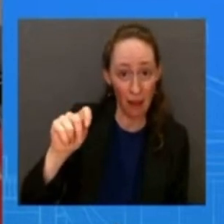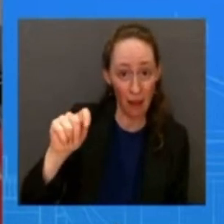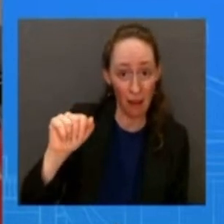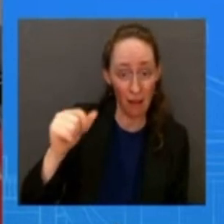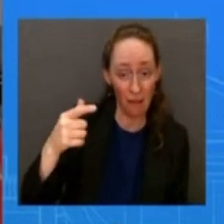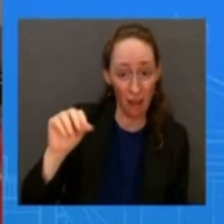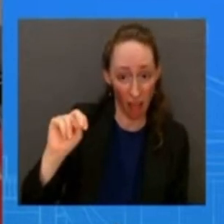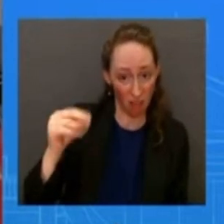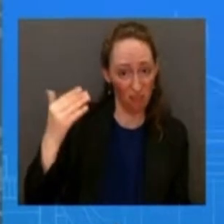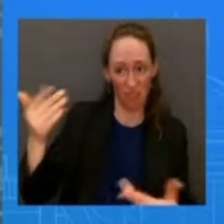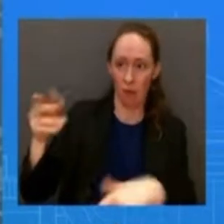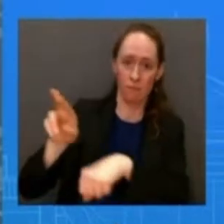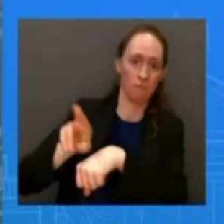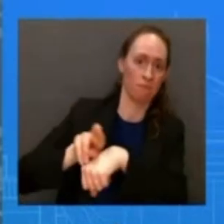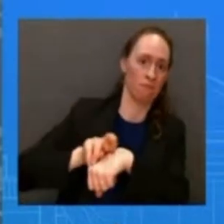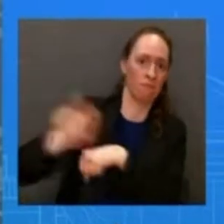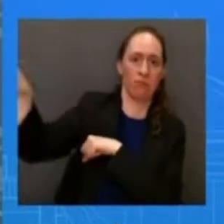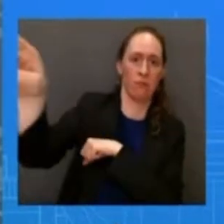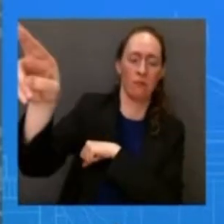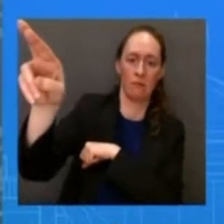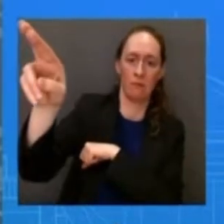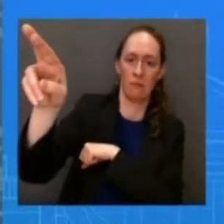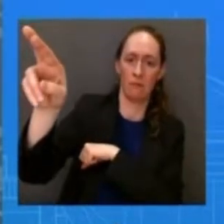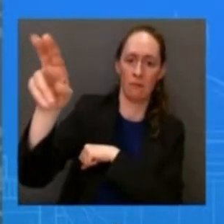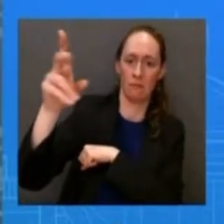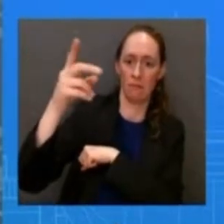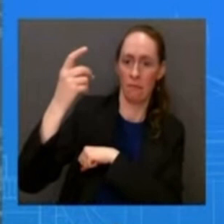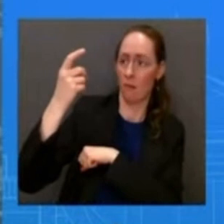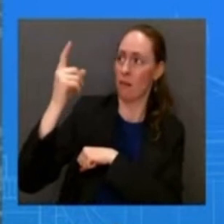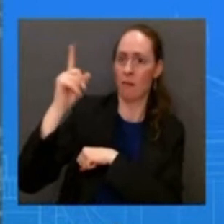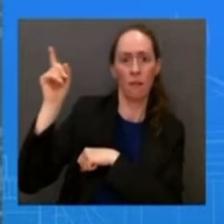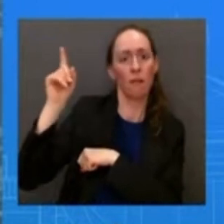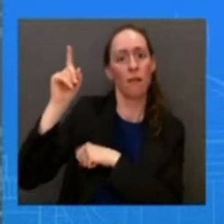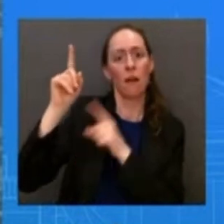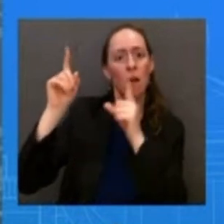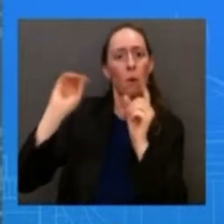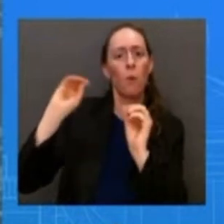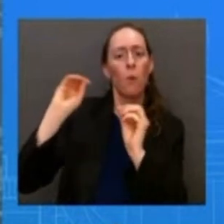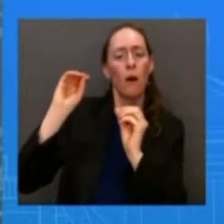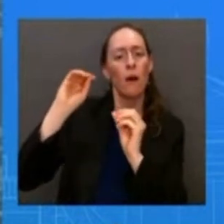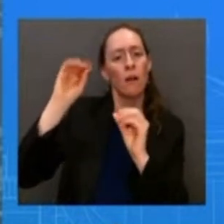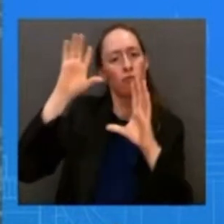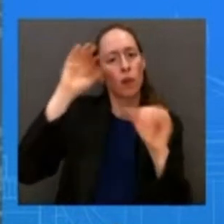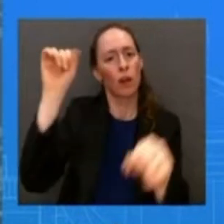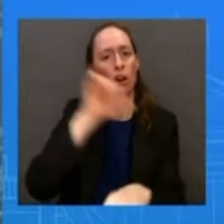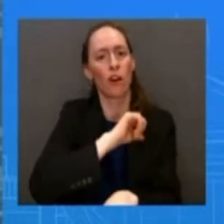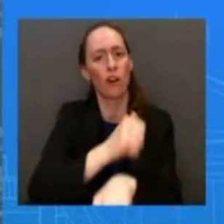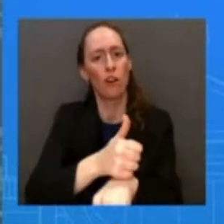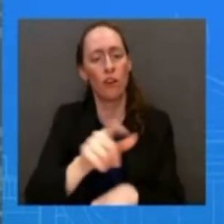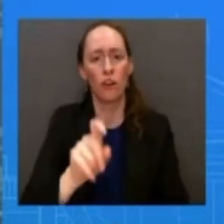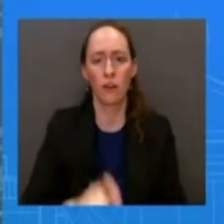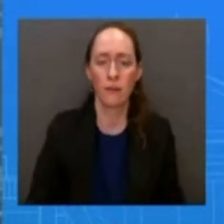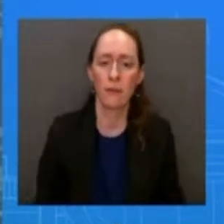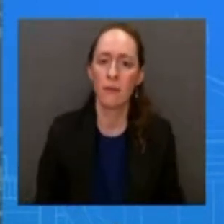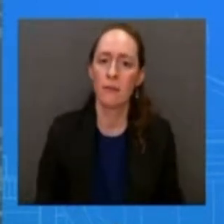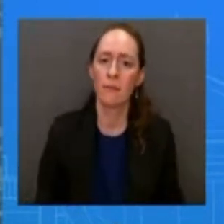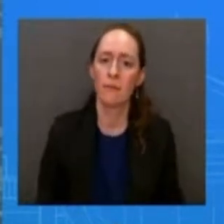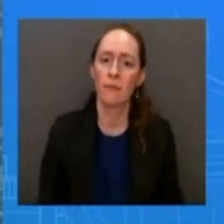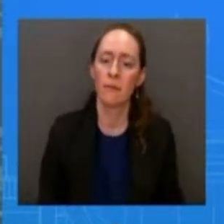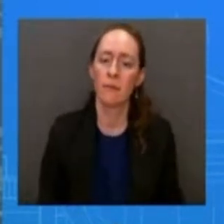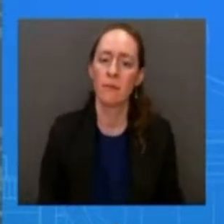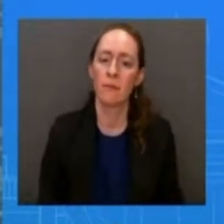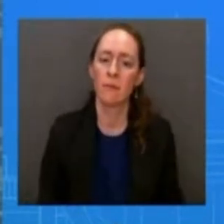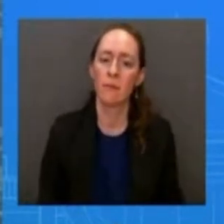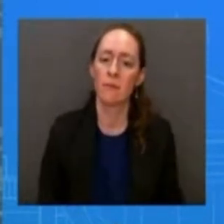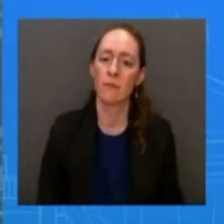first i can tell you this process and what occurred during the the uh the three objects and also as you know the chinese surveillance balloon the president